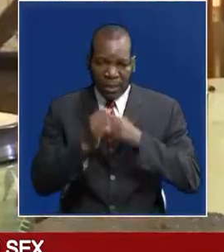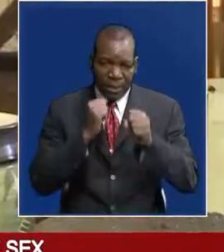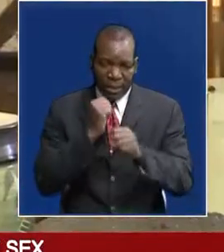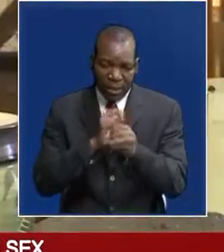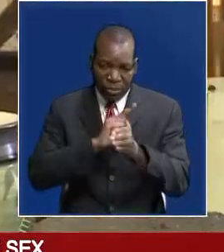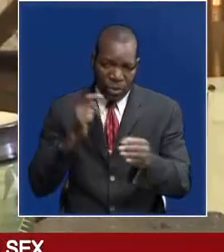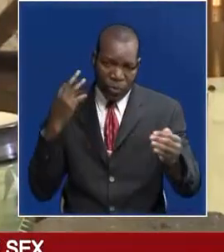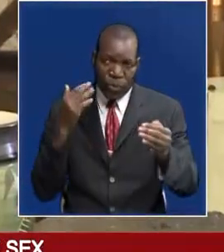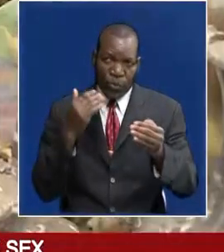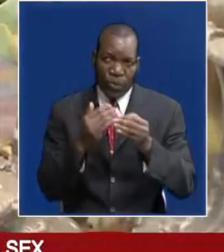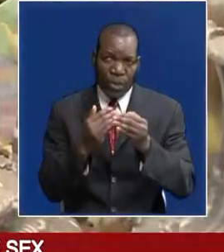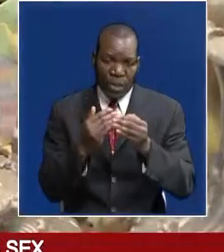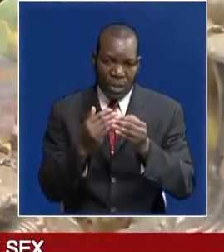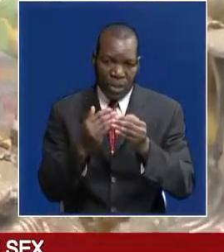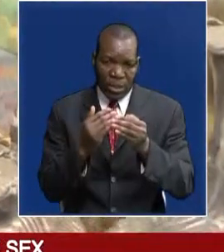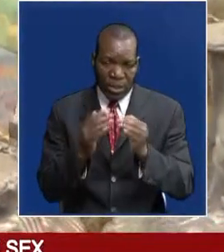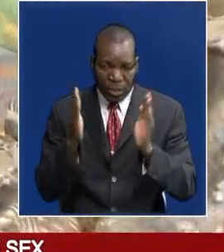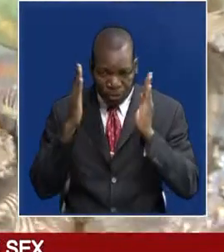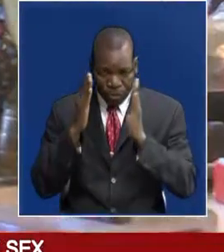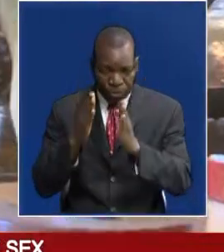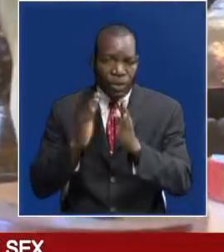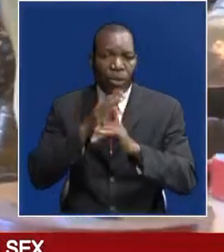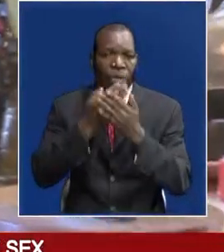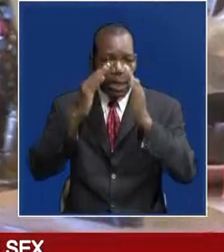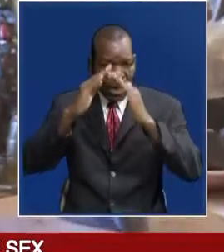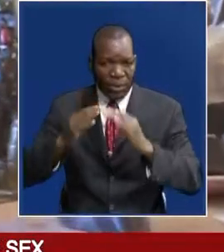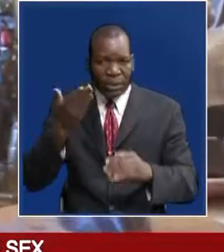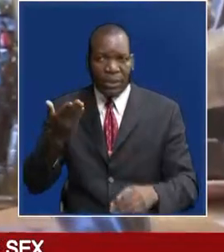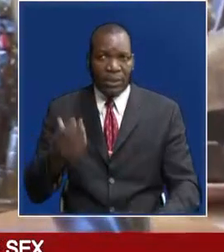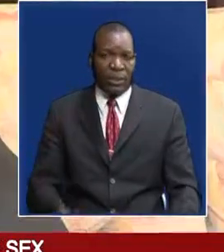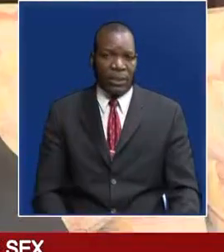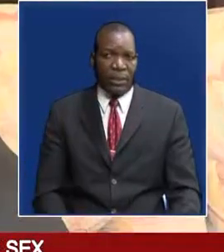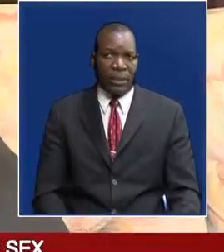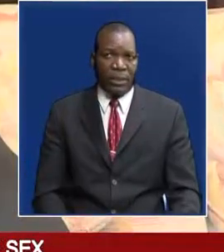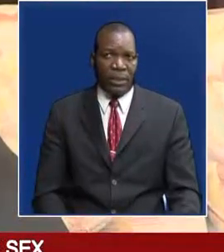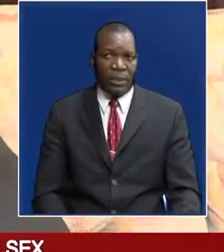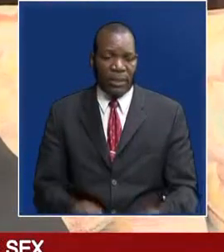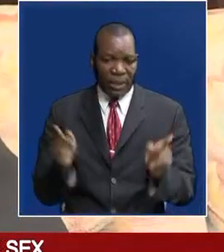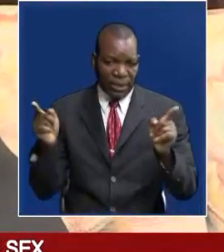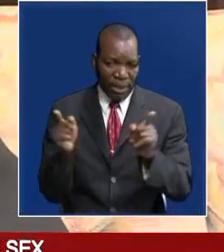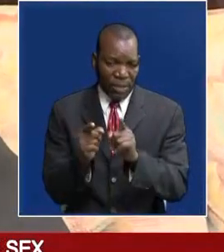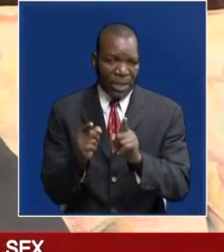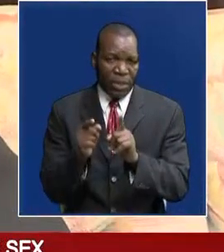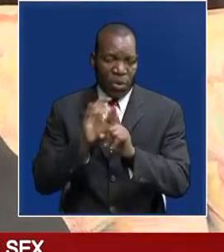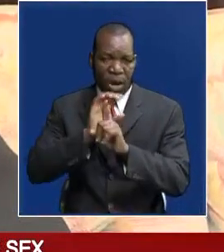summed up in these artifacts dotted all over his house. A summary of the cultural,